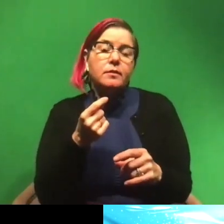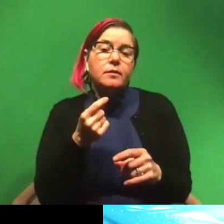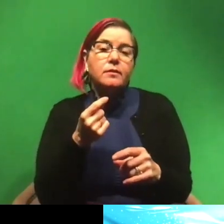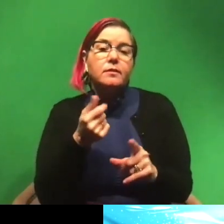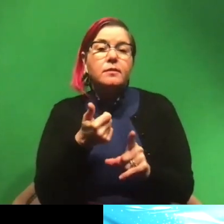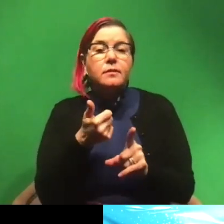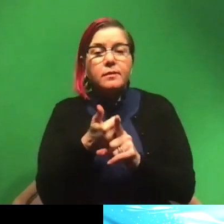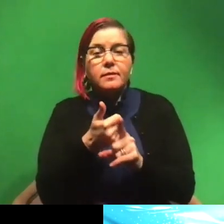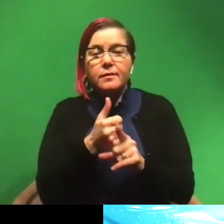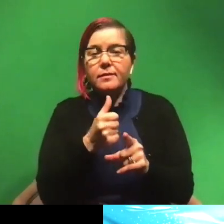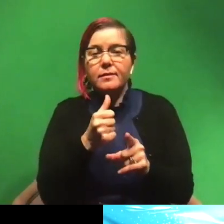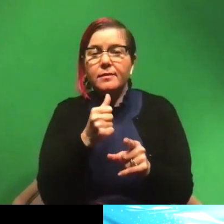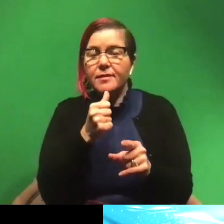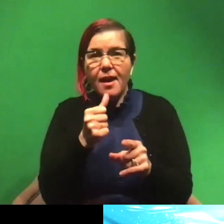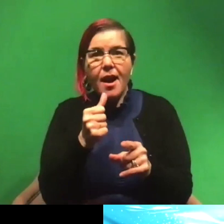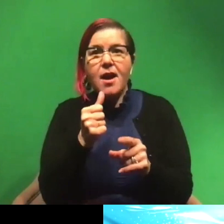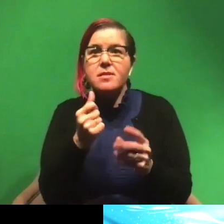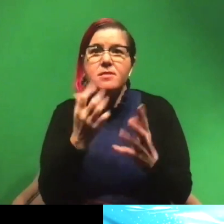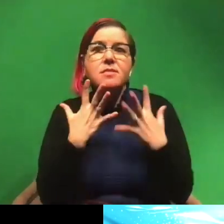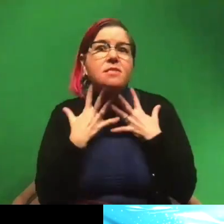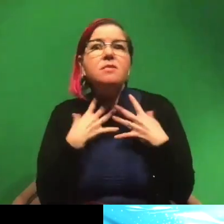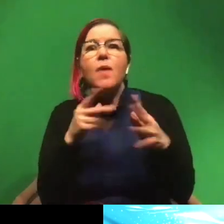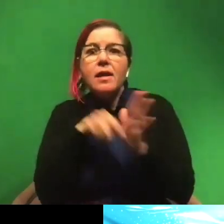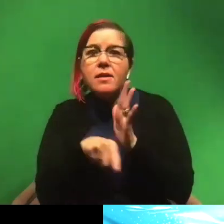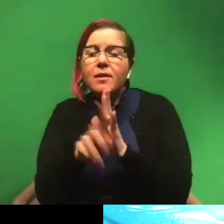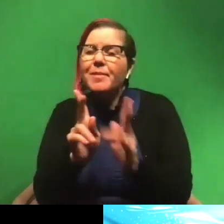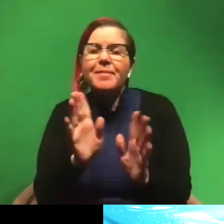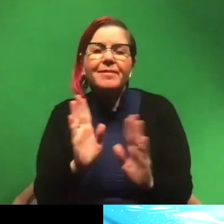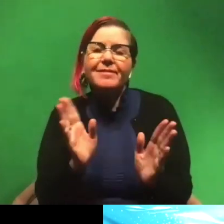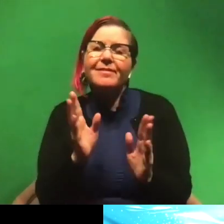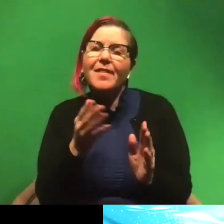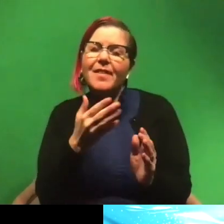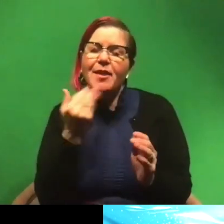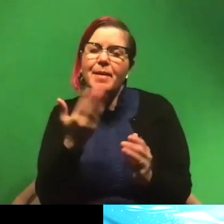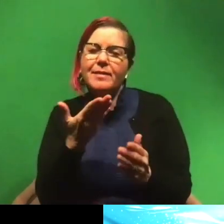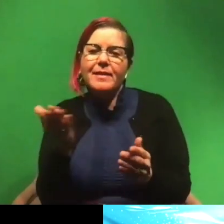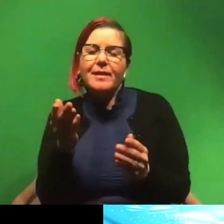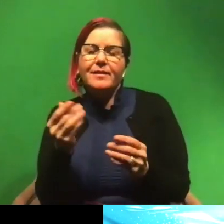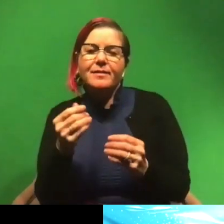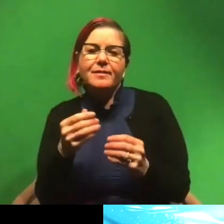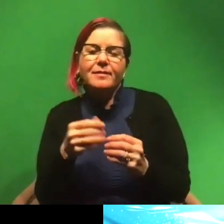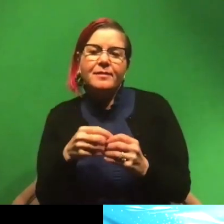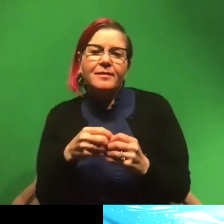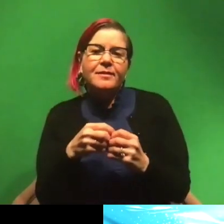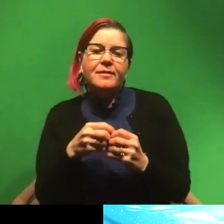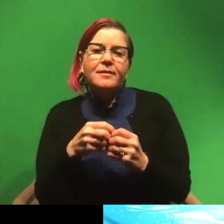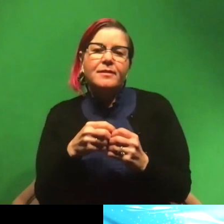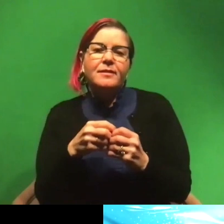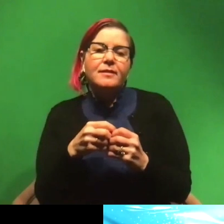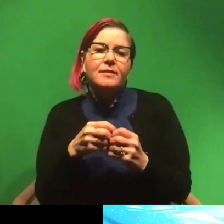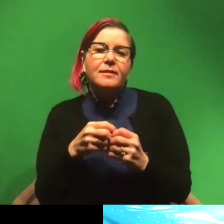they're, they're not out to kill everyone. Uh, that's probably the best thing that you can do. Uh, and then